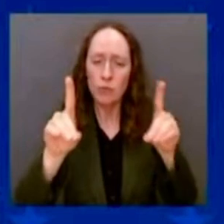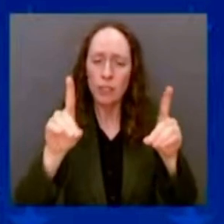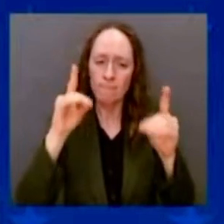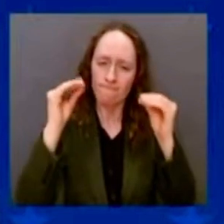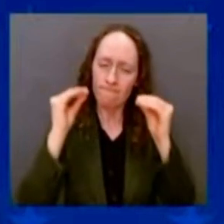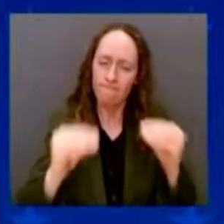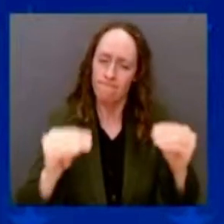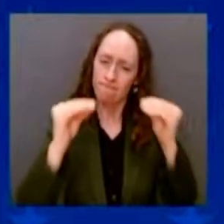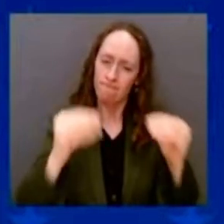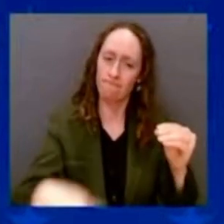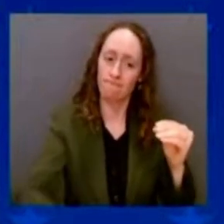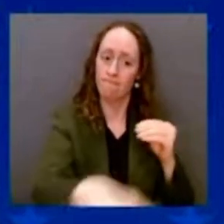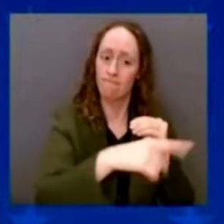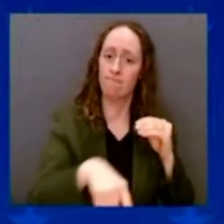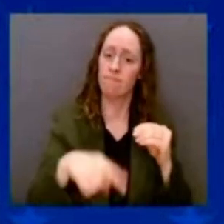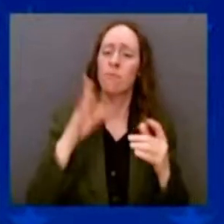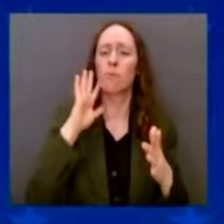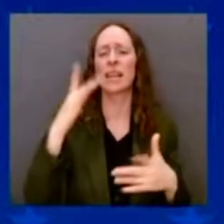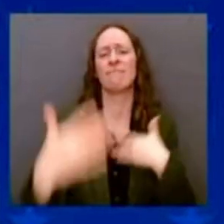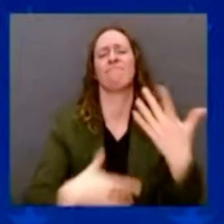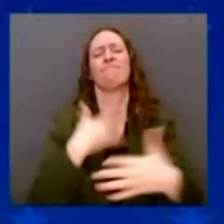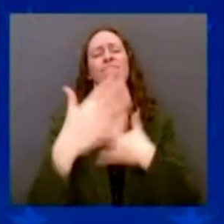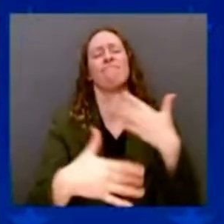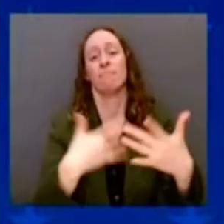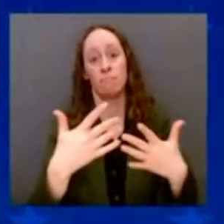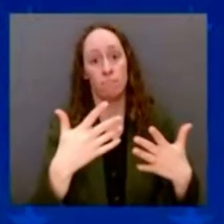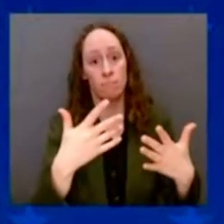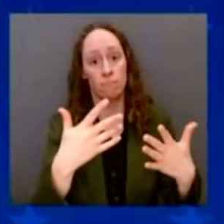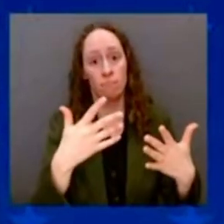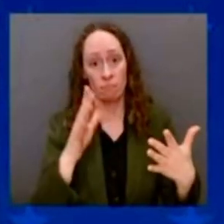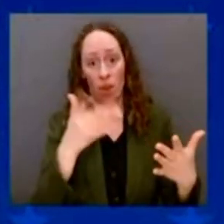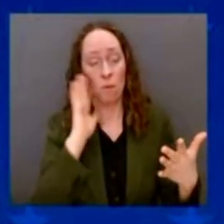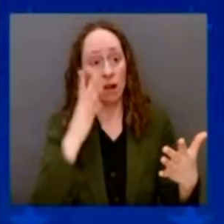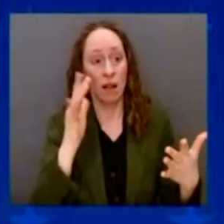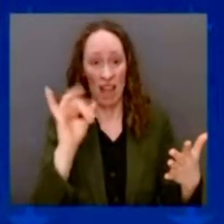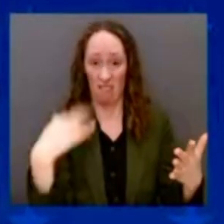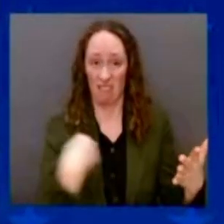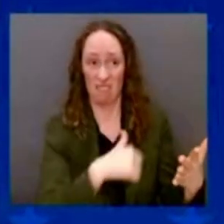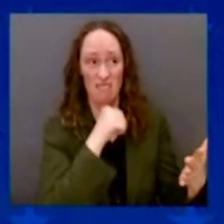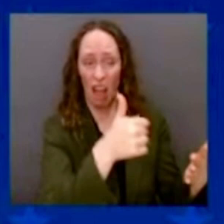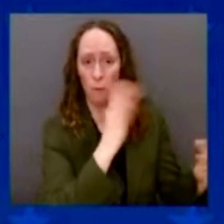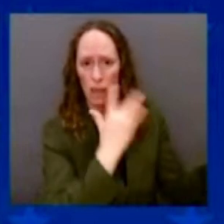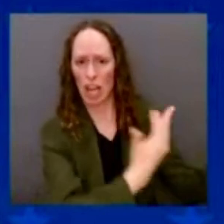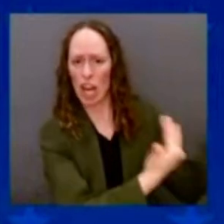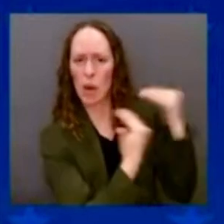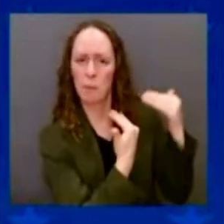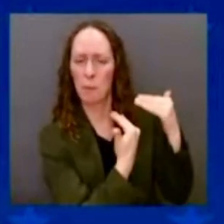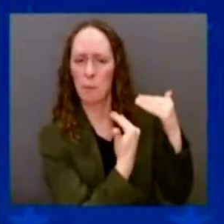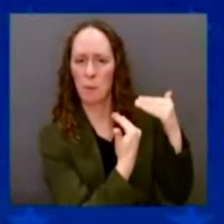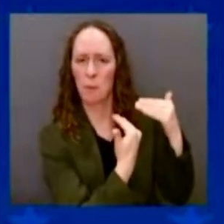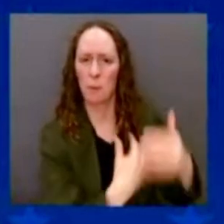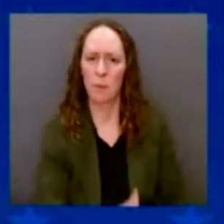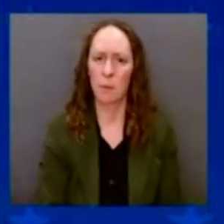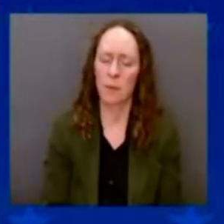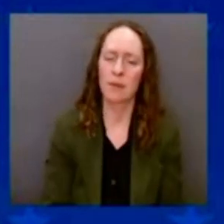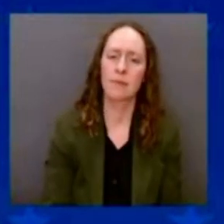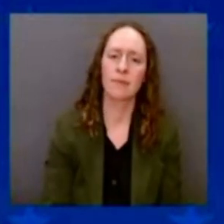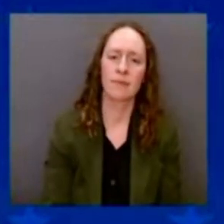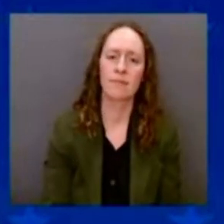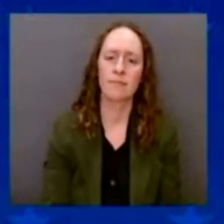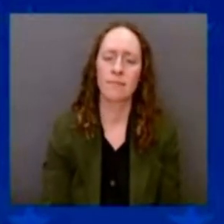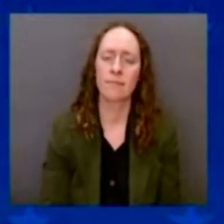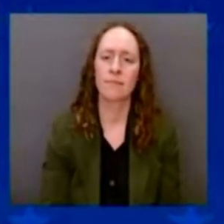-compete us. For decades, we were the — not only — we were the only country in the world. We led the world economically.